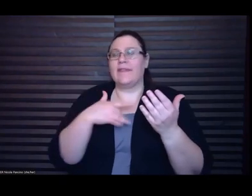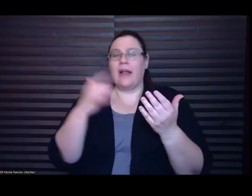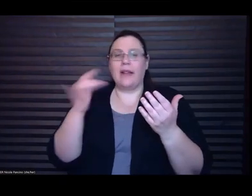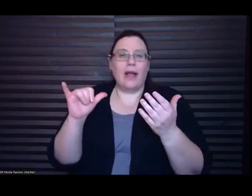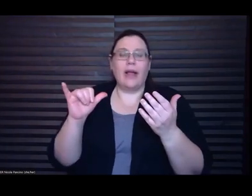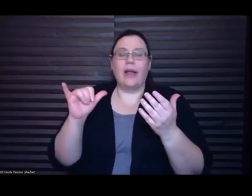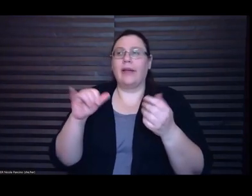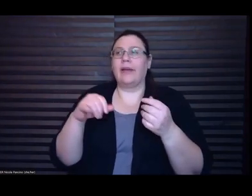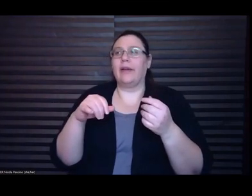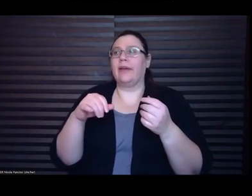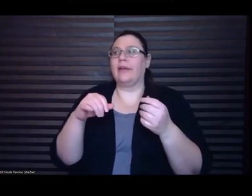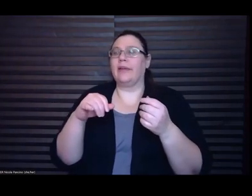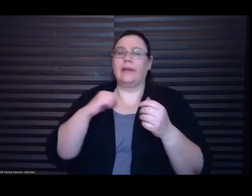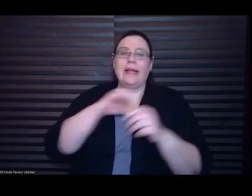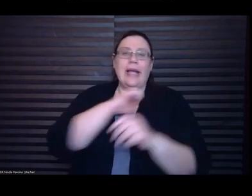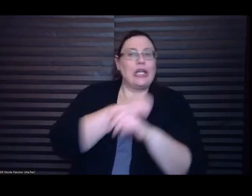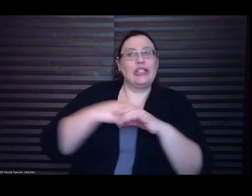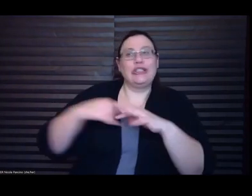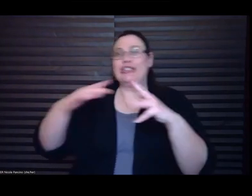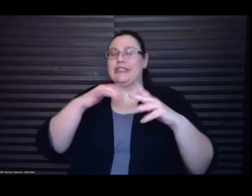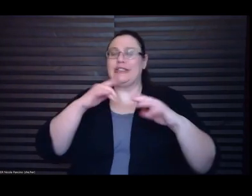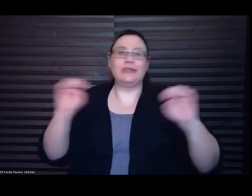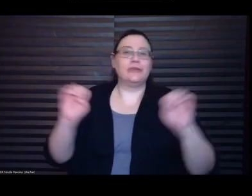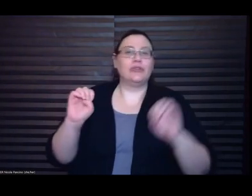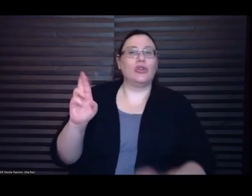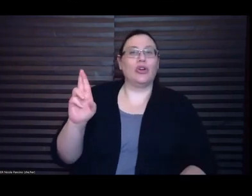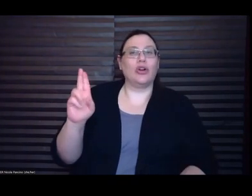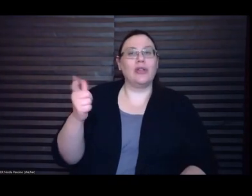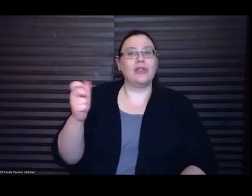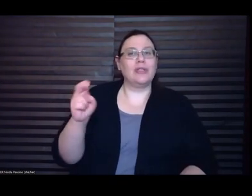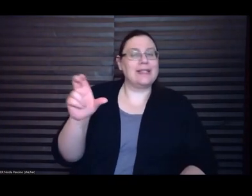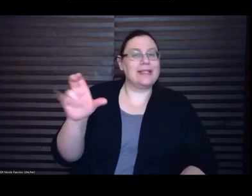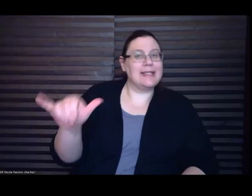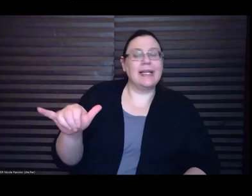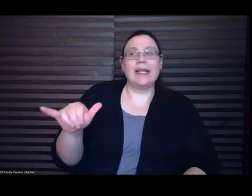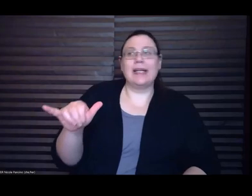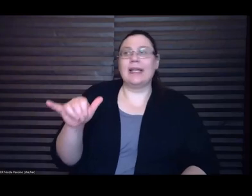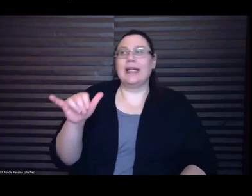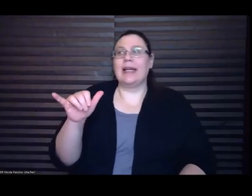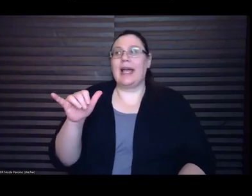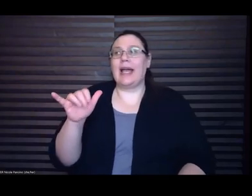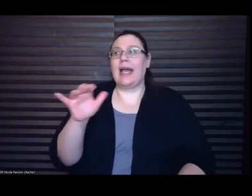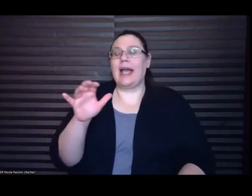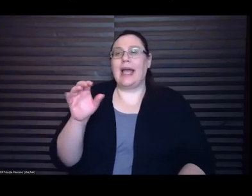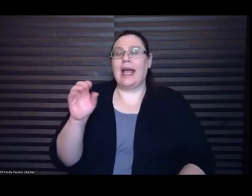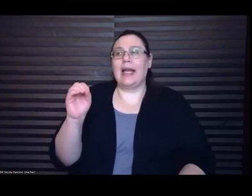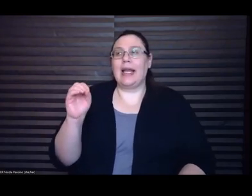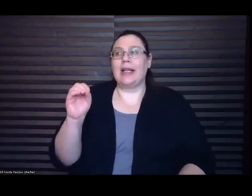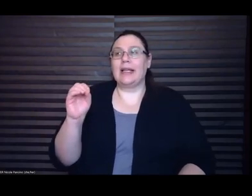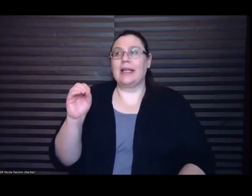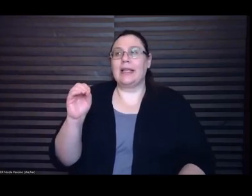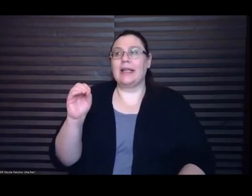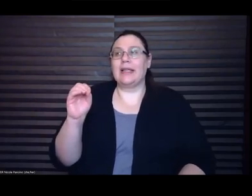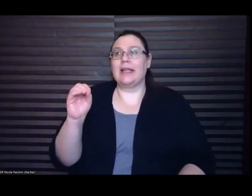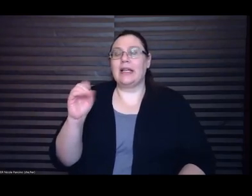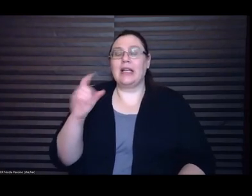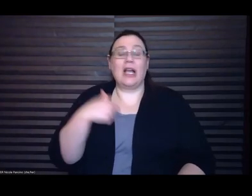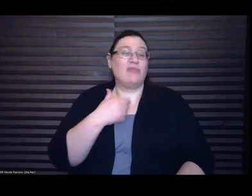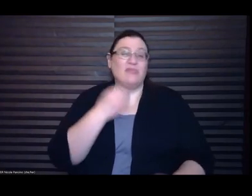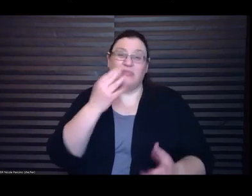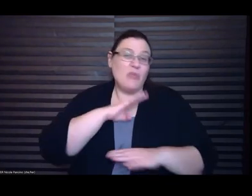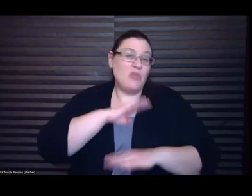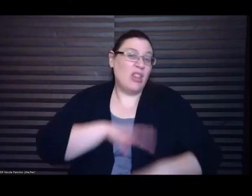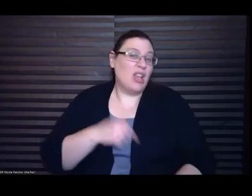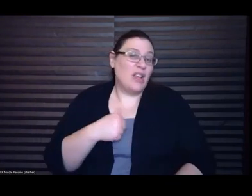it wasn't um and I'm I'm so relieved because part of me worried that it was gone forever and um